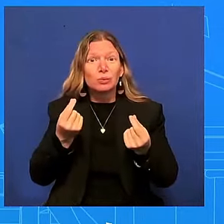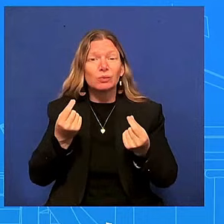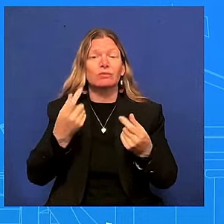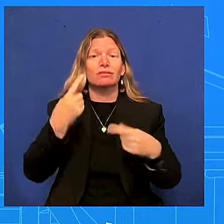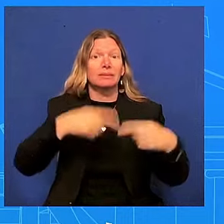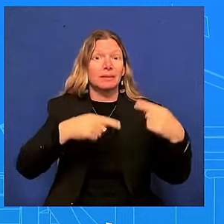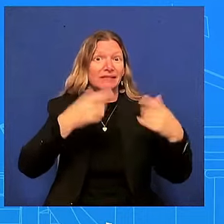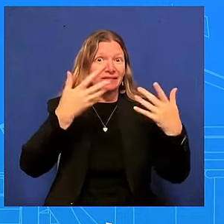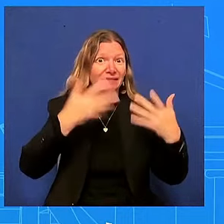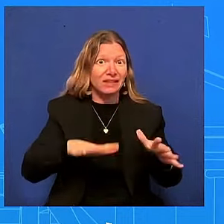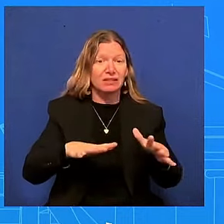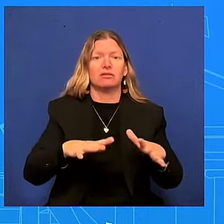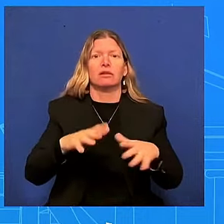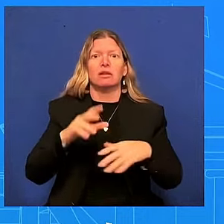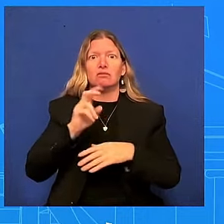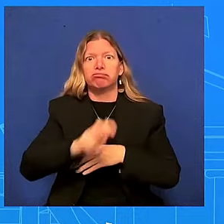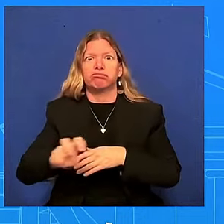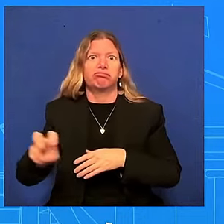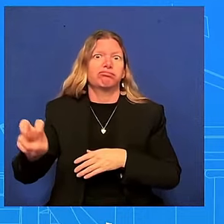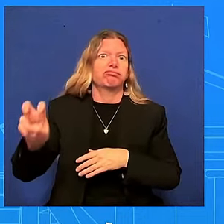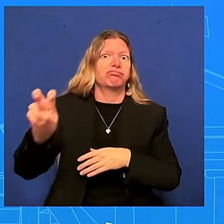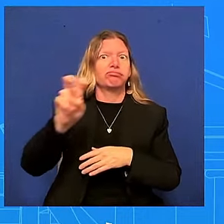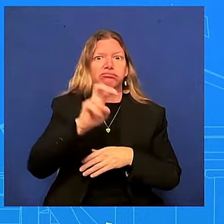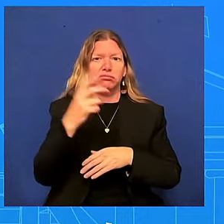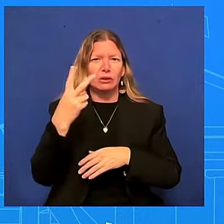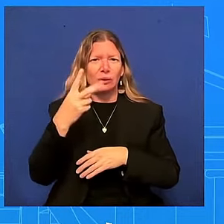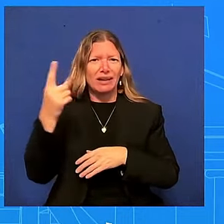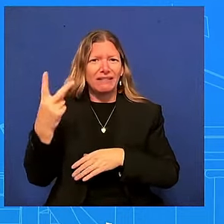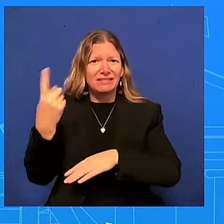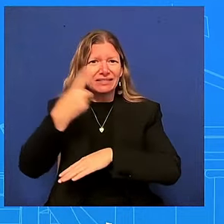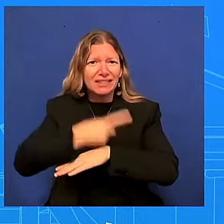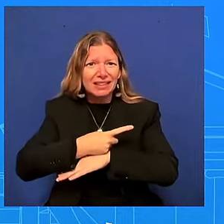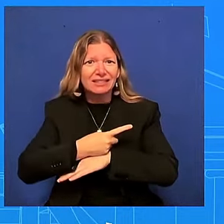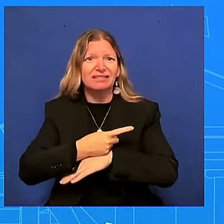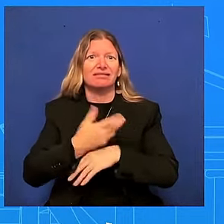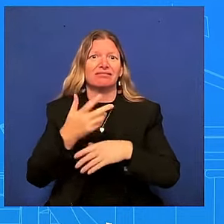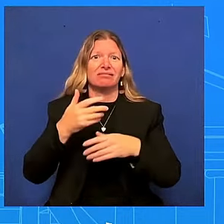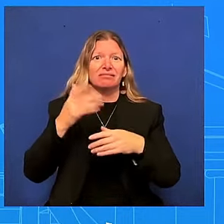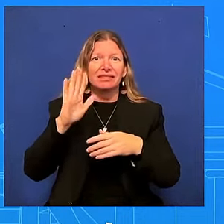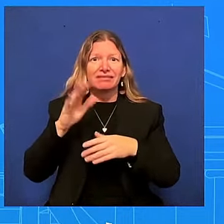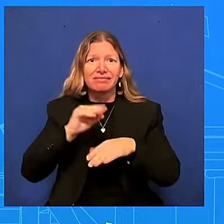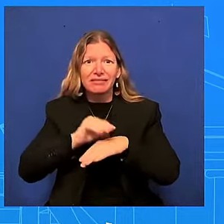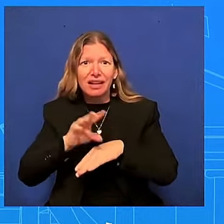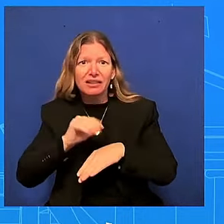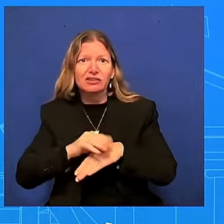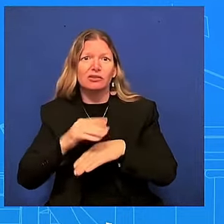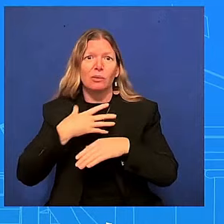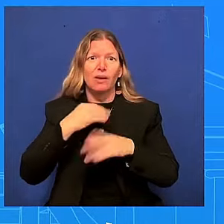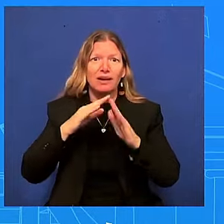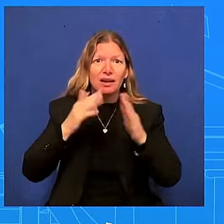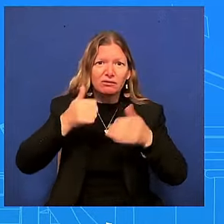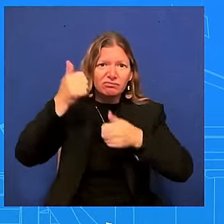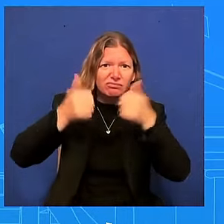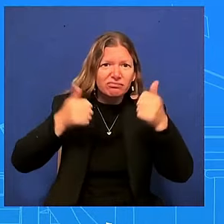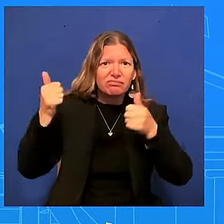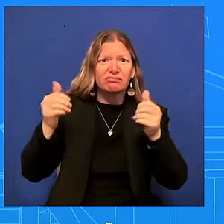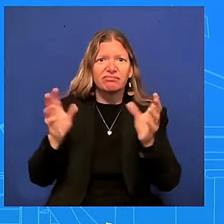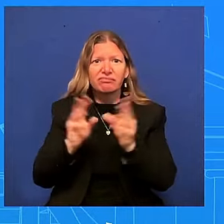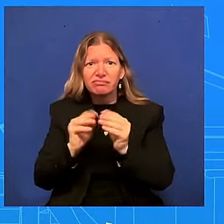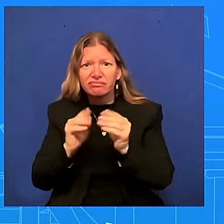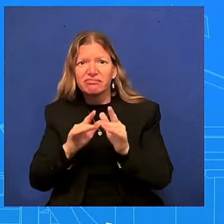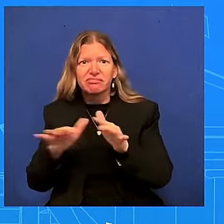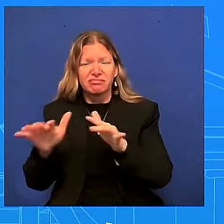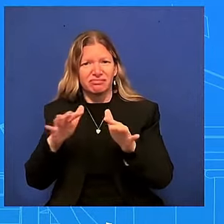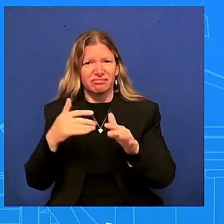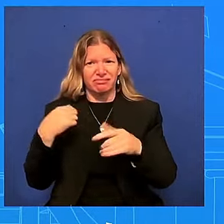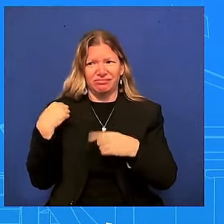members as some of you have reported over the past couple of days i think that's important they have regularly engaged not just with congressional members with governors